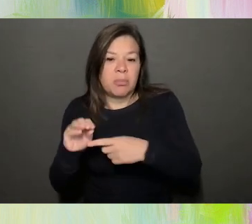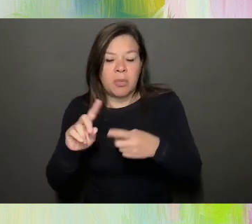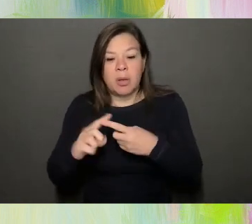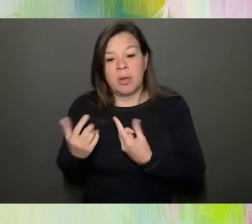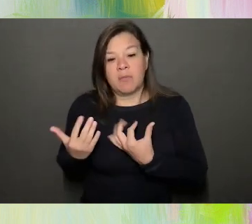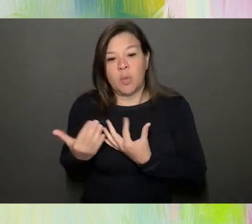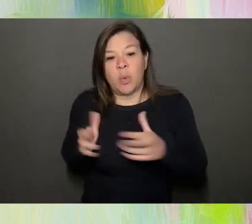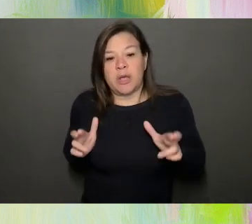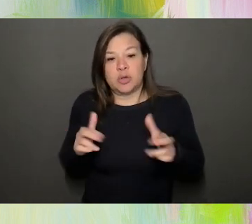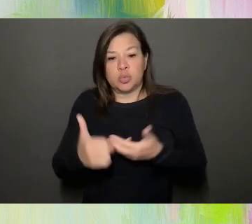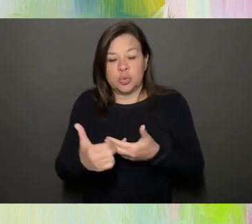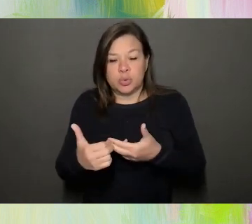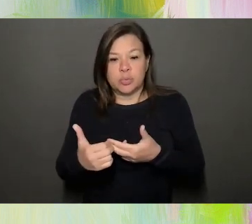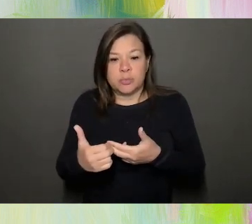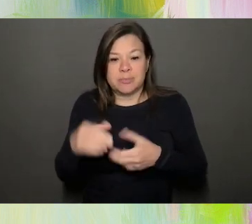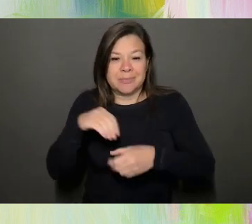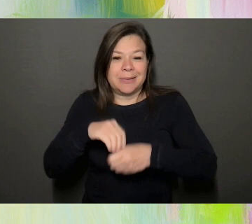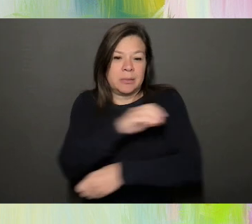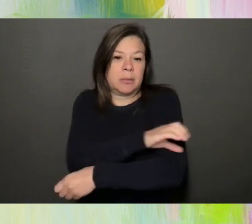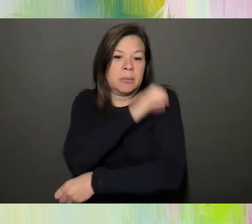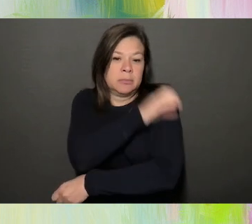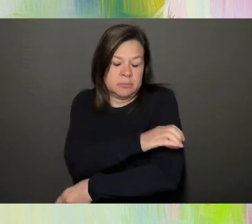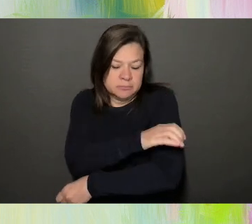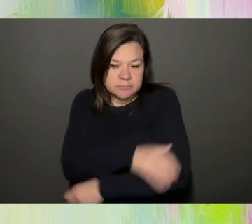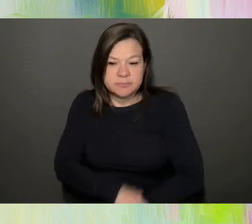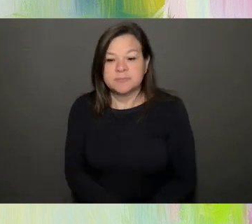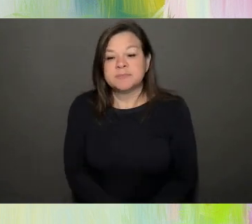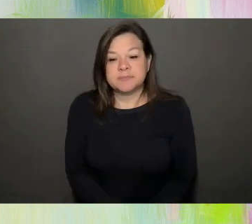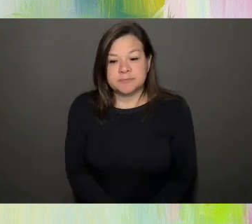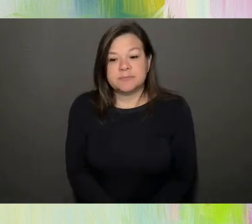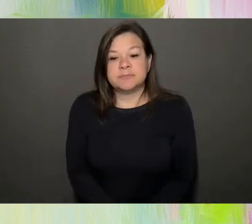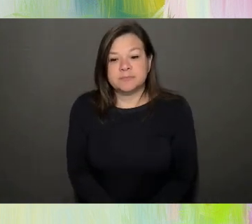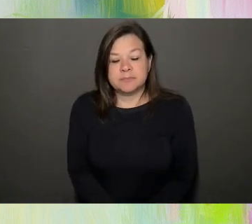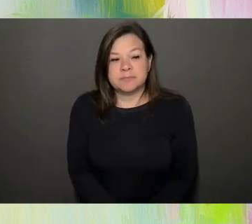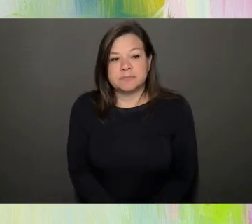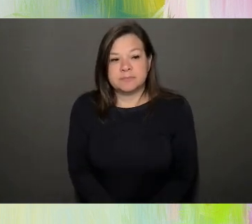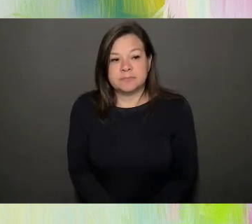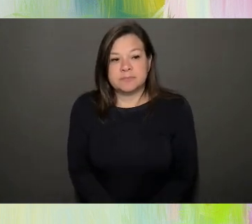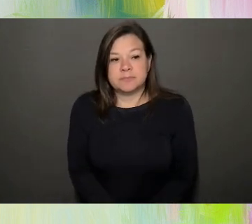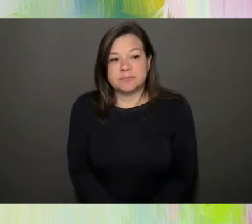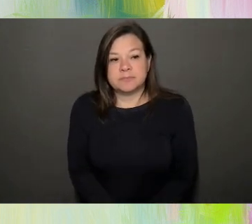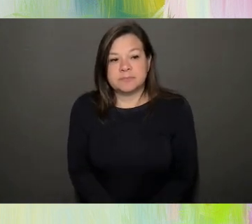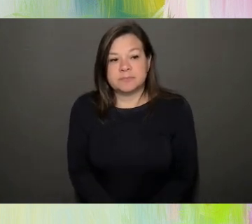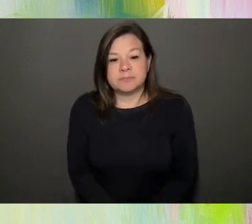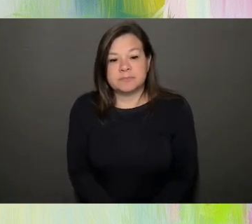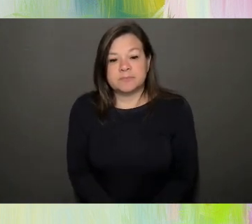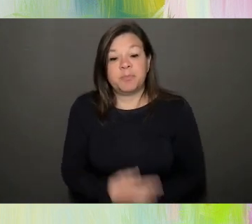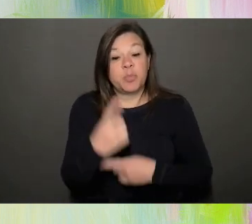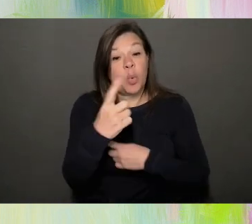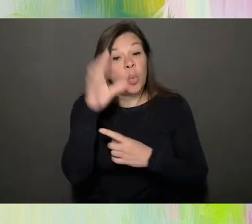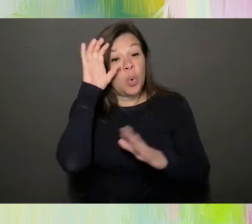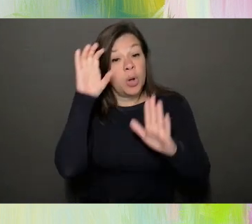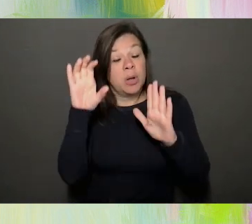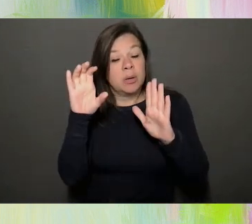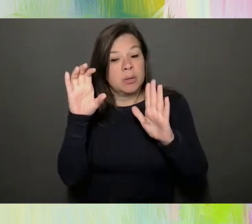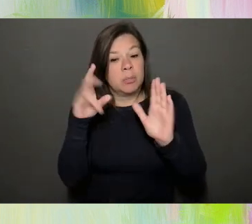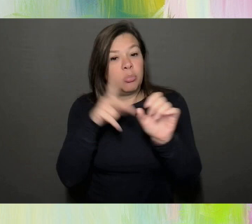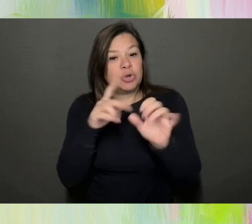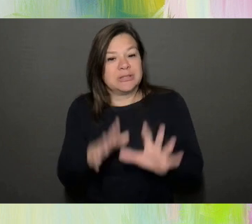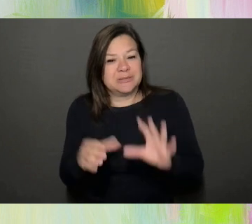in a clinic. And, uh, one of the participants, uh, posted about this photo says,